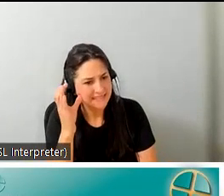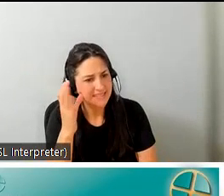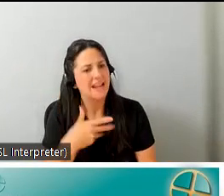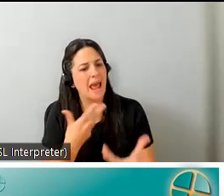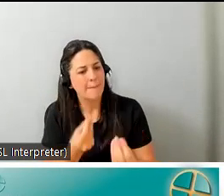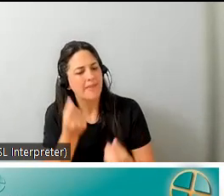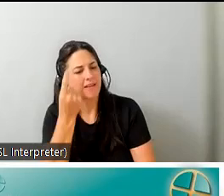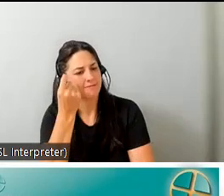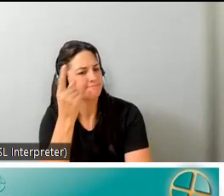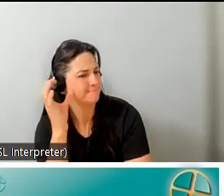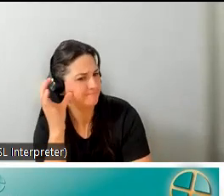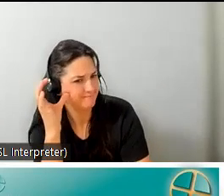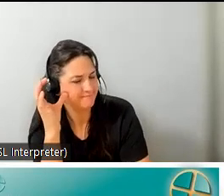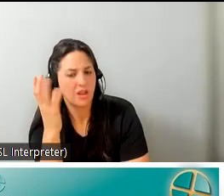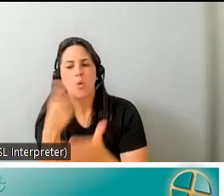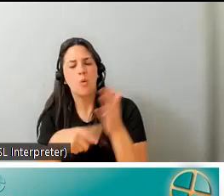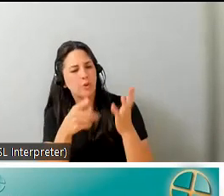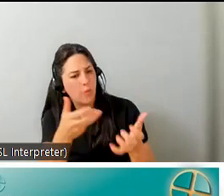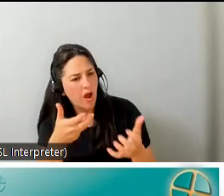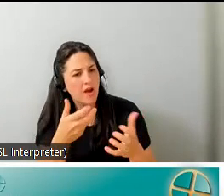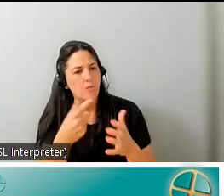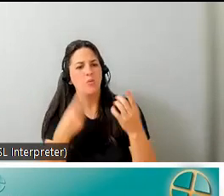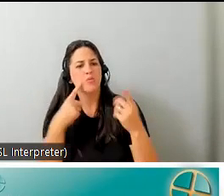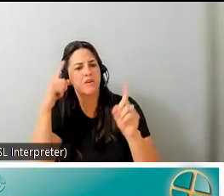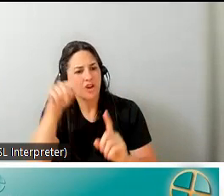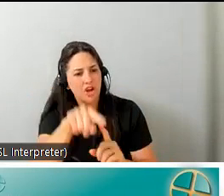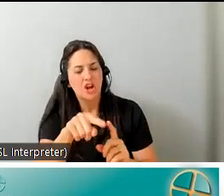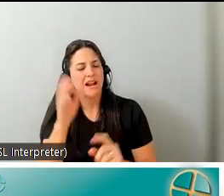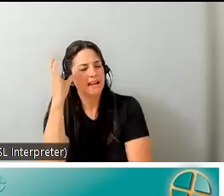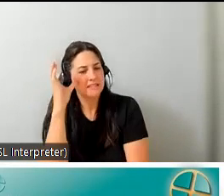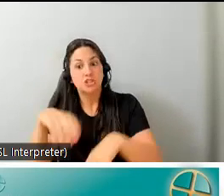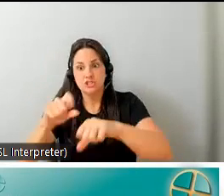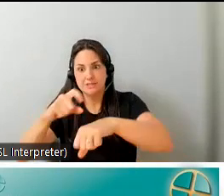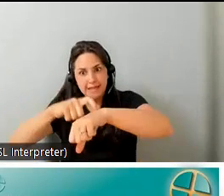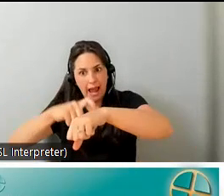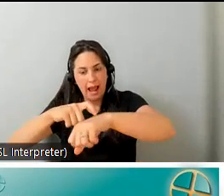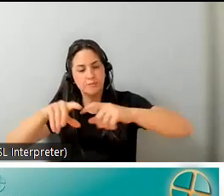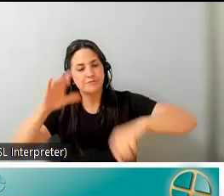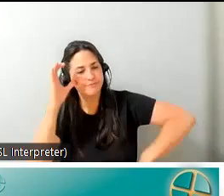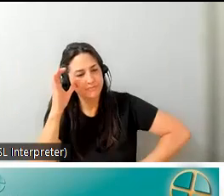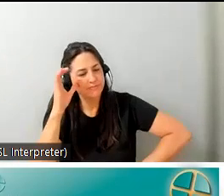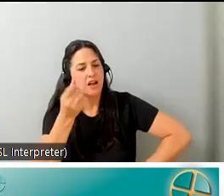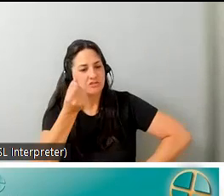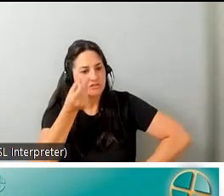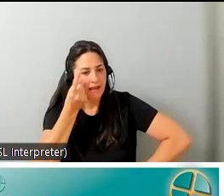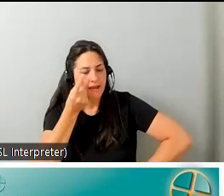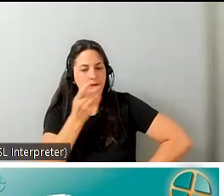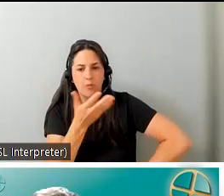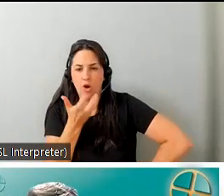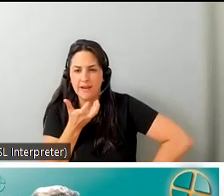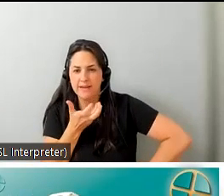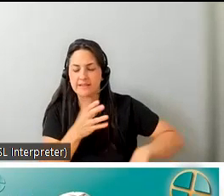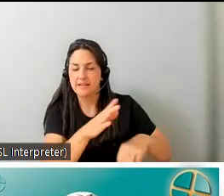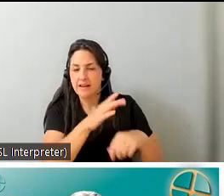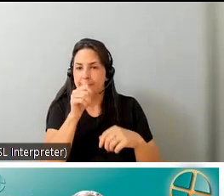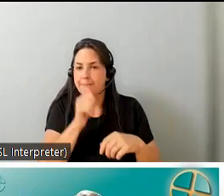wanted and what would work for her and what would make things well and you kind of uh took that time to really understand and the patients